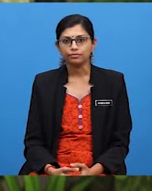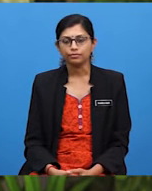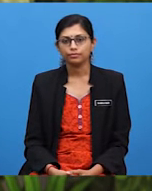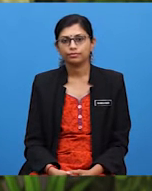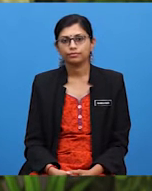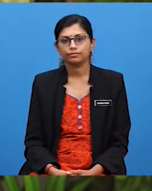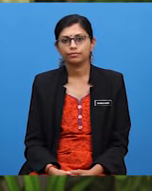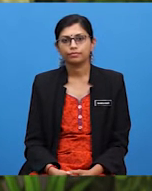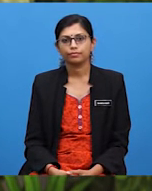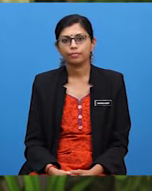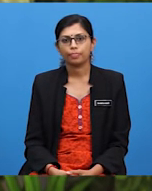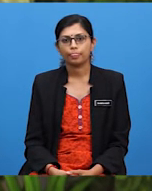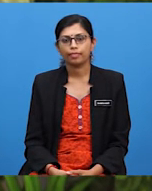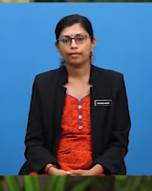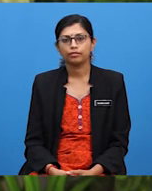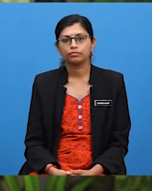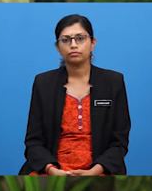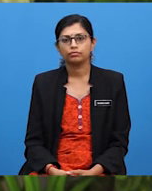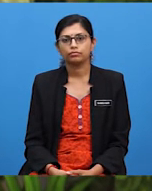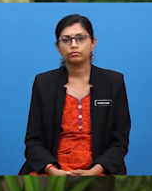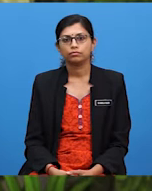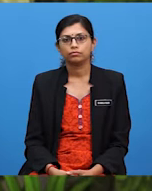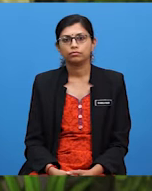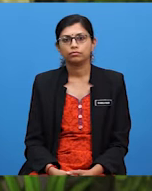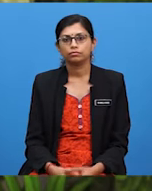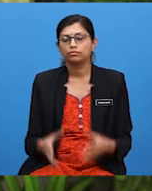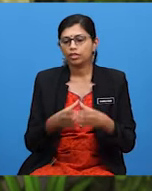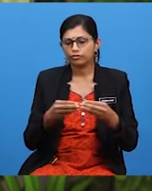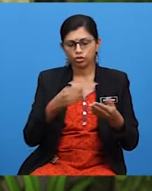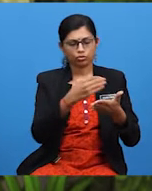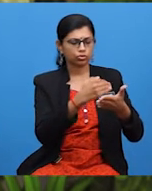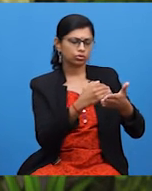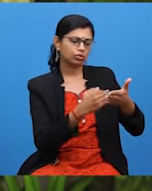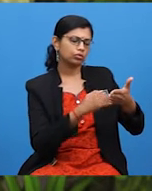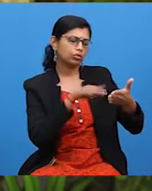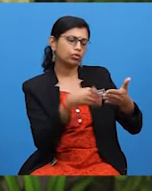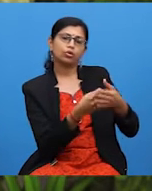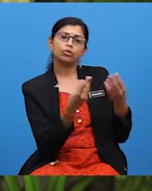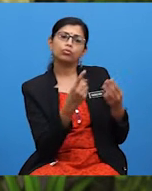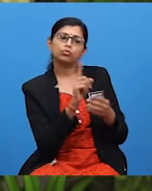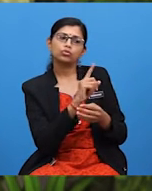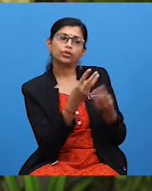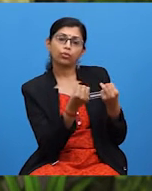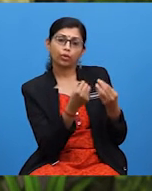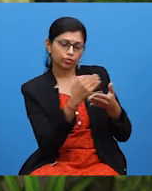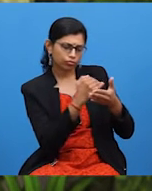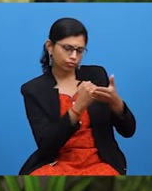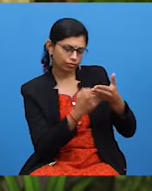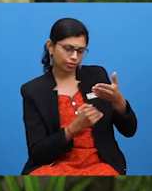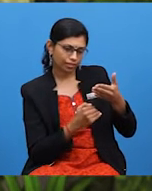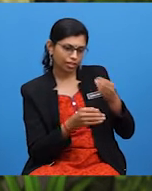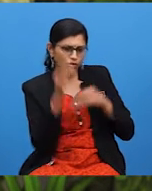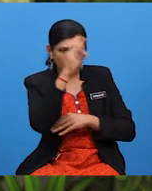Now, after you have a complete list of your preferences, find a partner to work on the